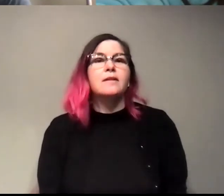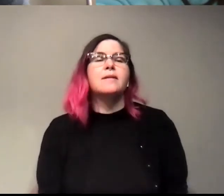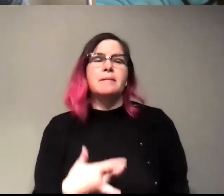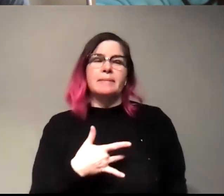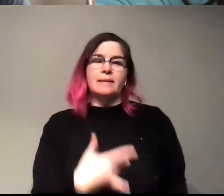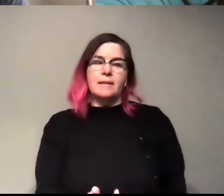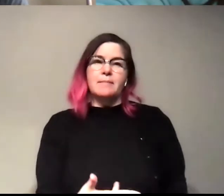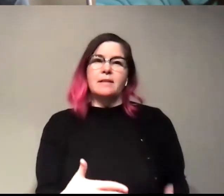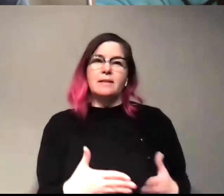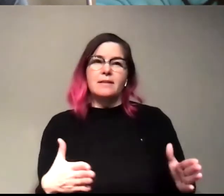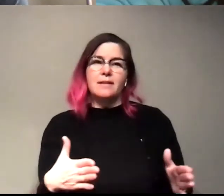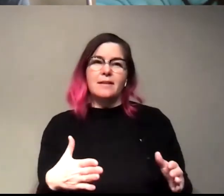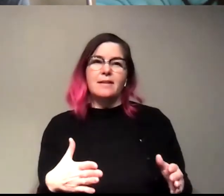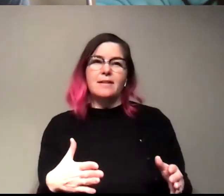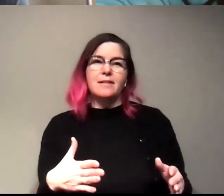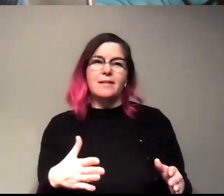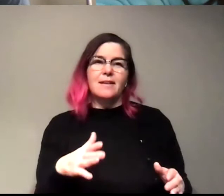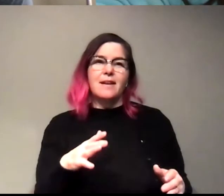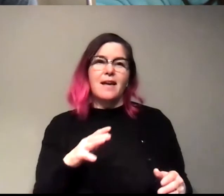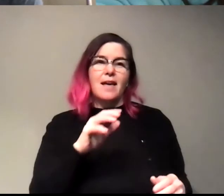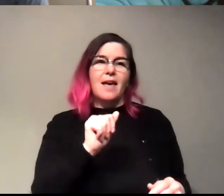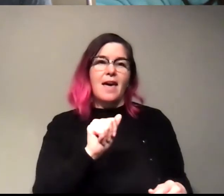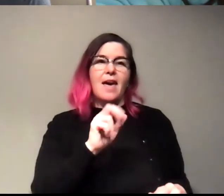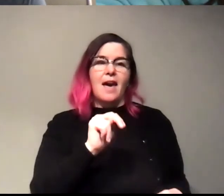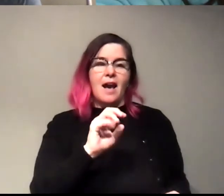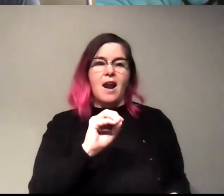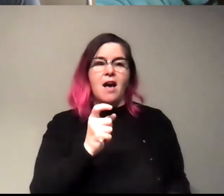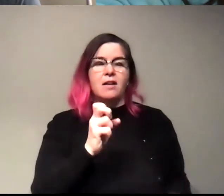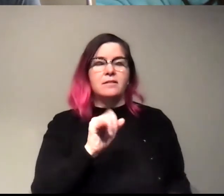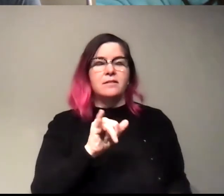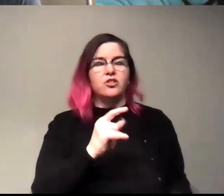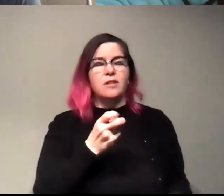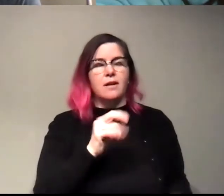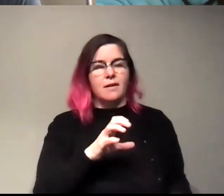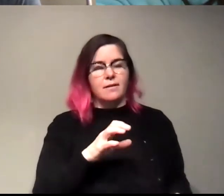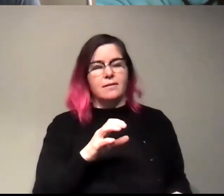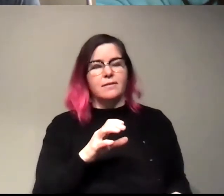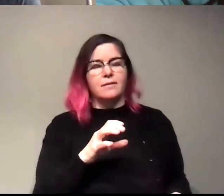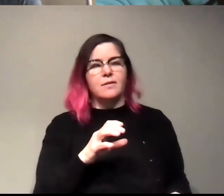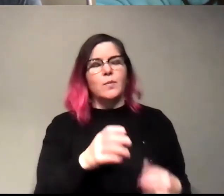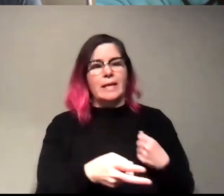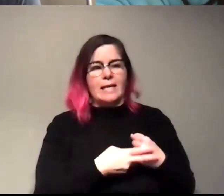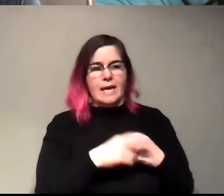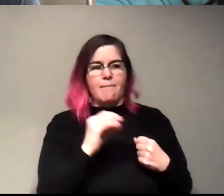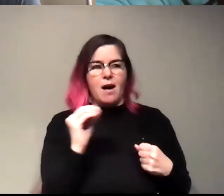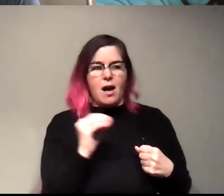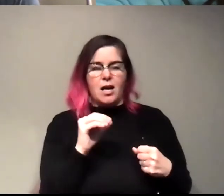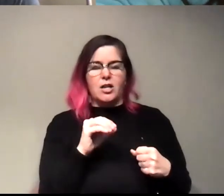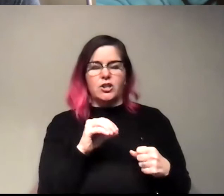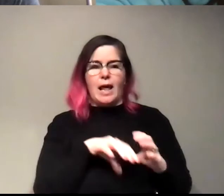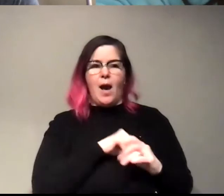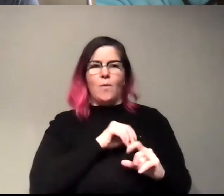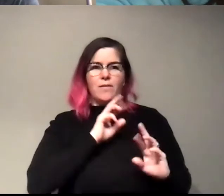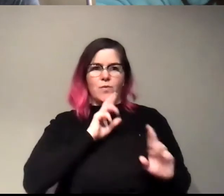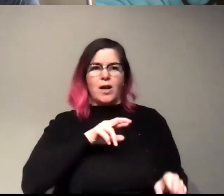and I mean, and I guess you would mean like anoxygenic in the sense that we keep oxygen out of these reactions because